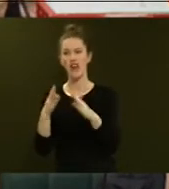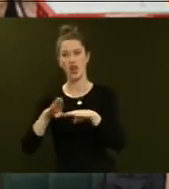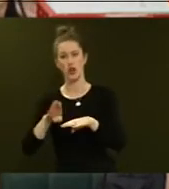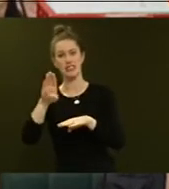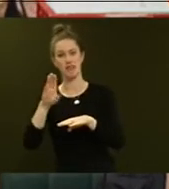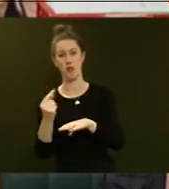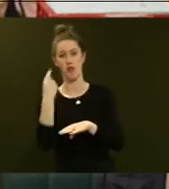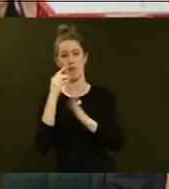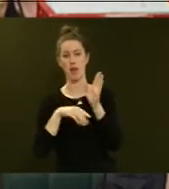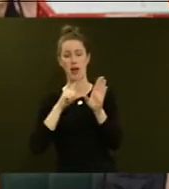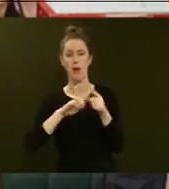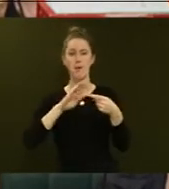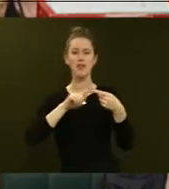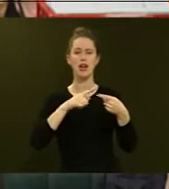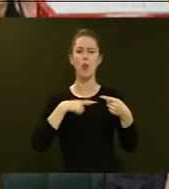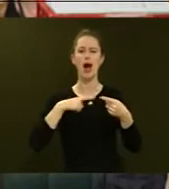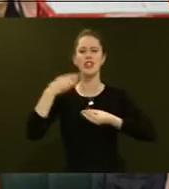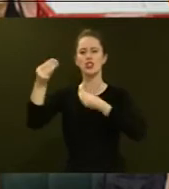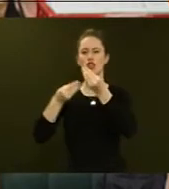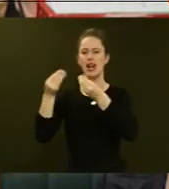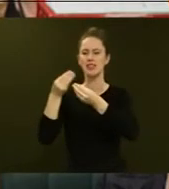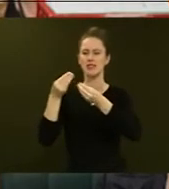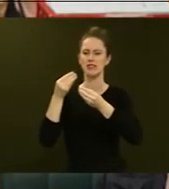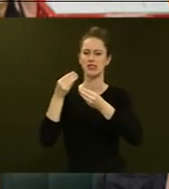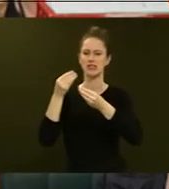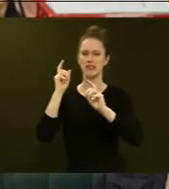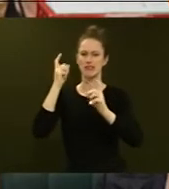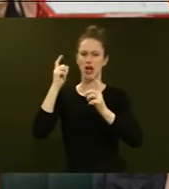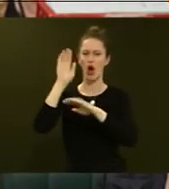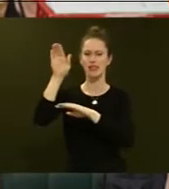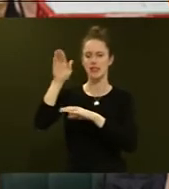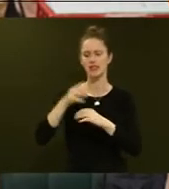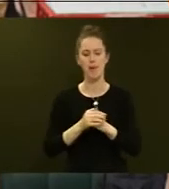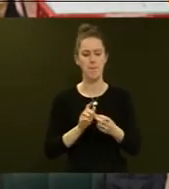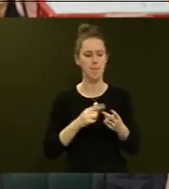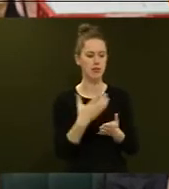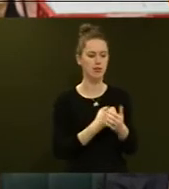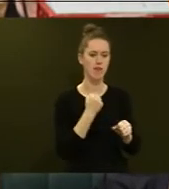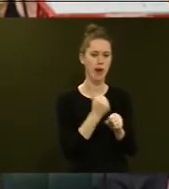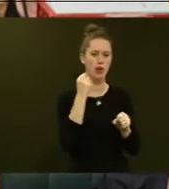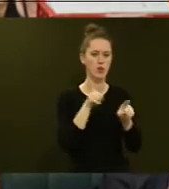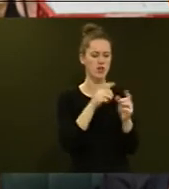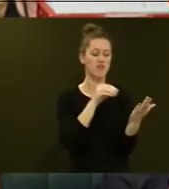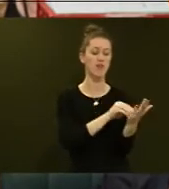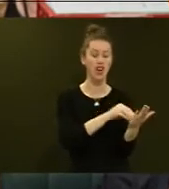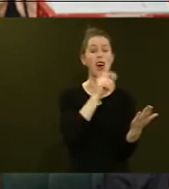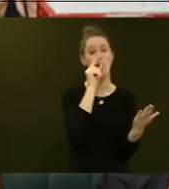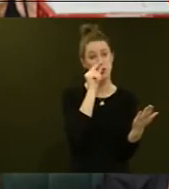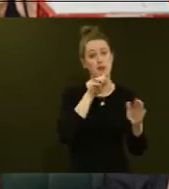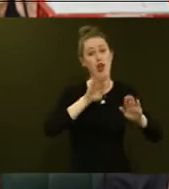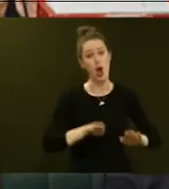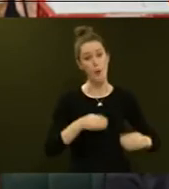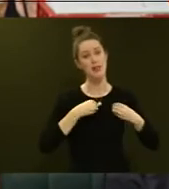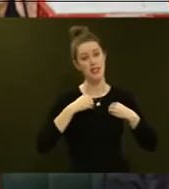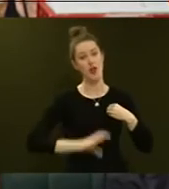since May, in particular due to trade tensions overseas. The Reserve Bank also noted that there is a potential for low business